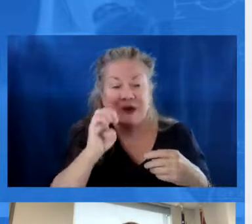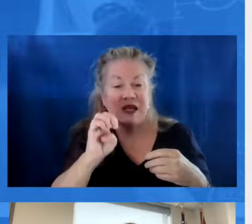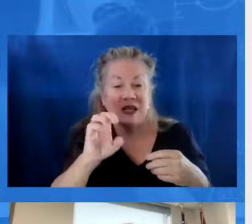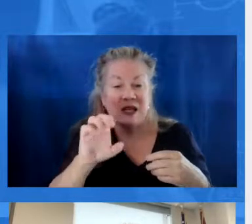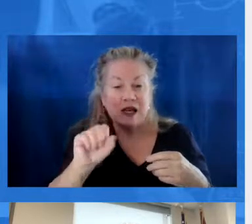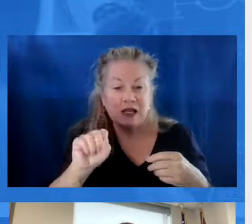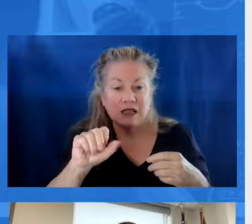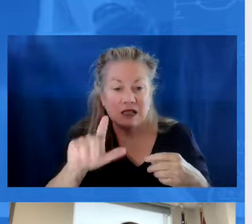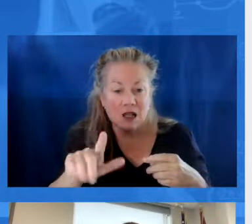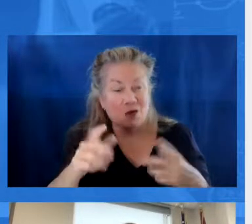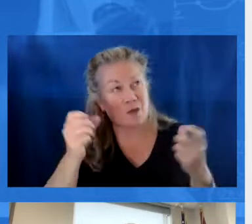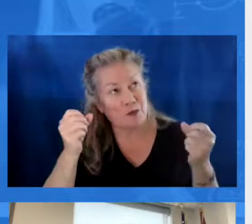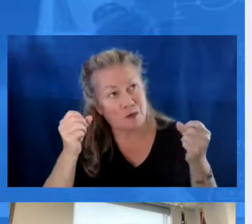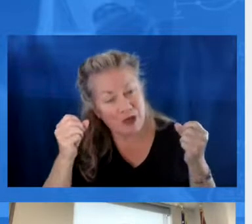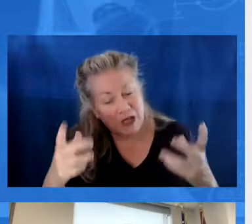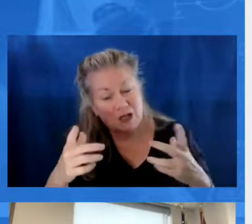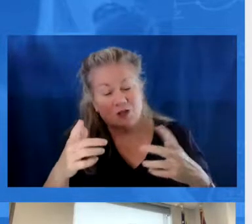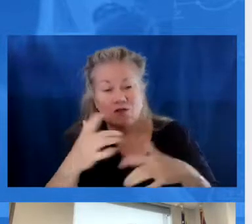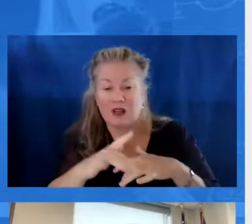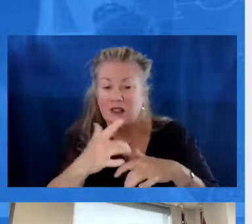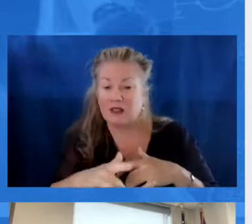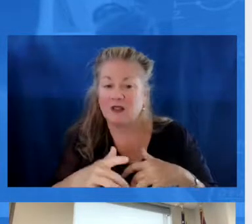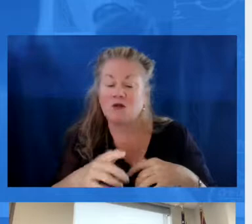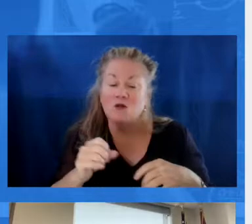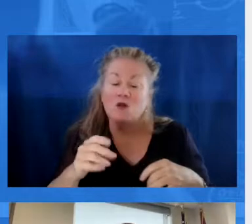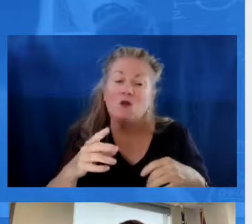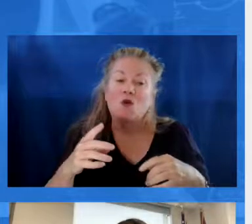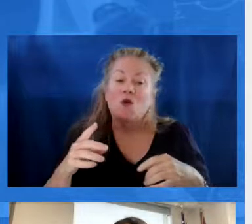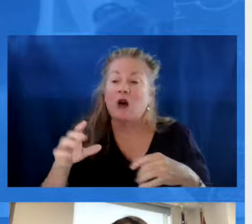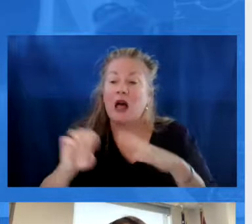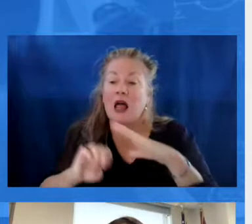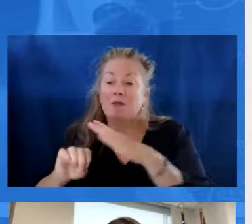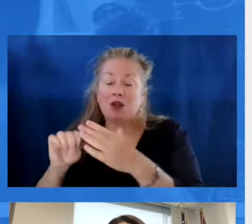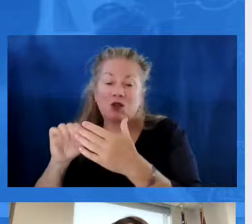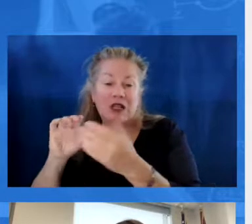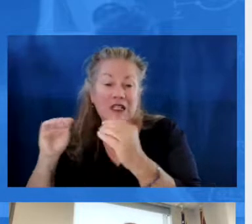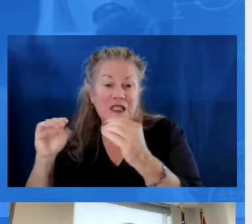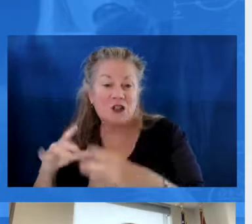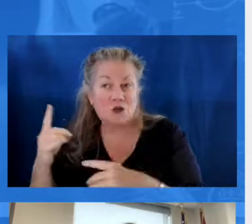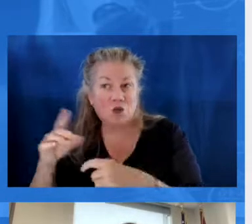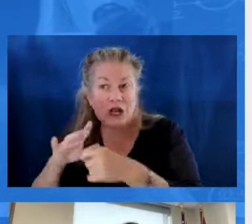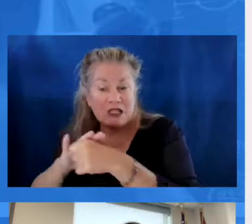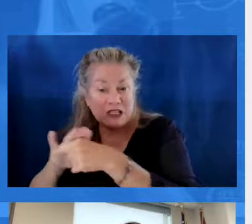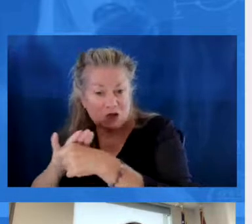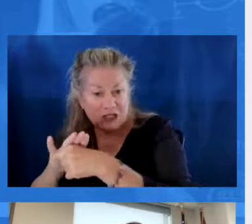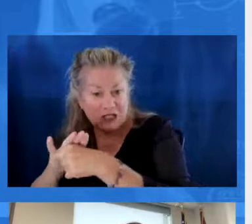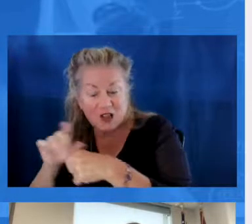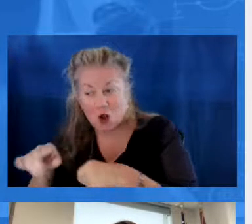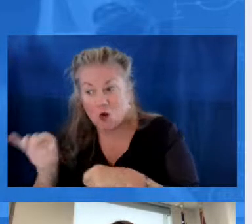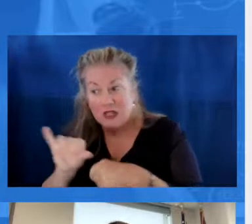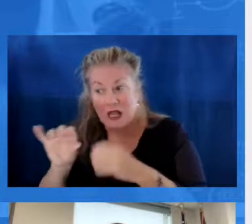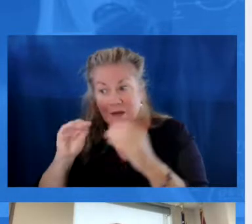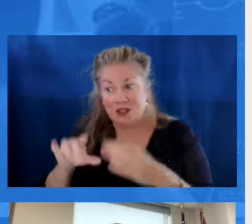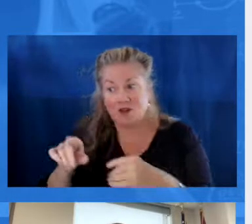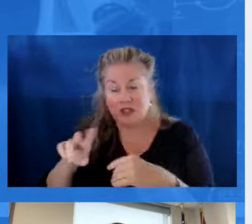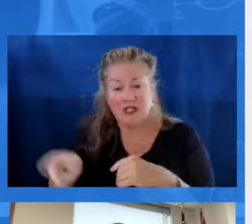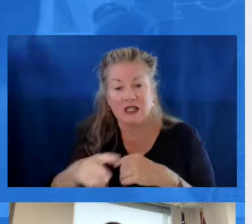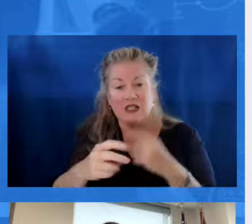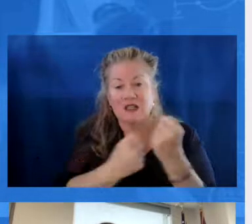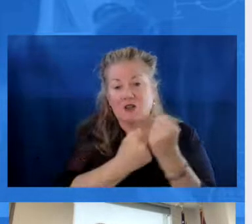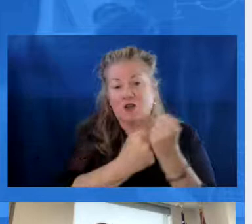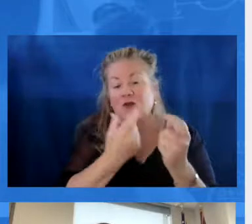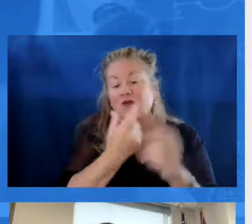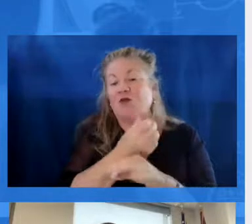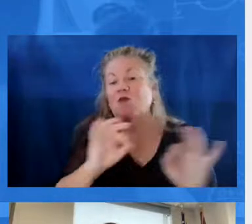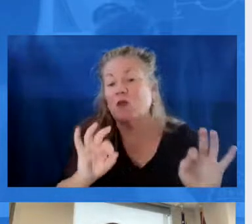STEM and ESL, where some of our major vacancies are. So if there's a surplus of, let's say, elementary school teachers in one district, those same teachers